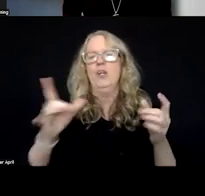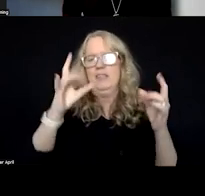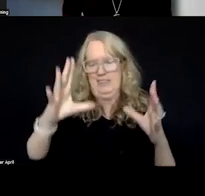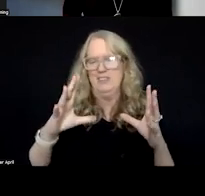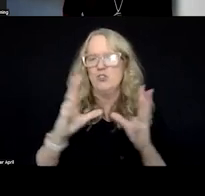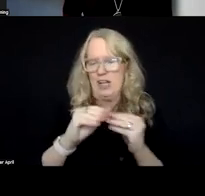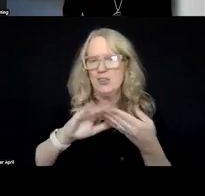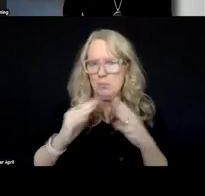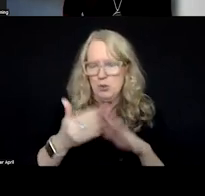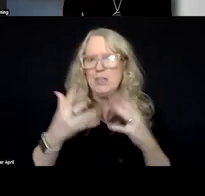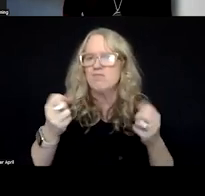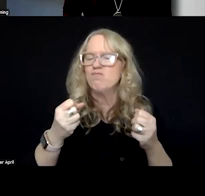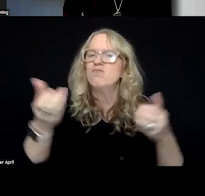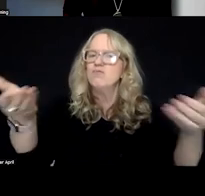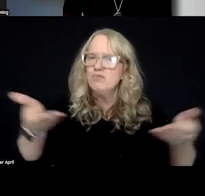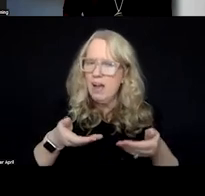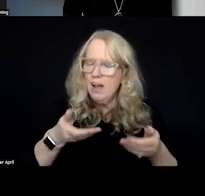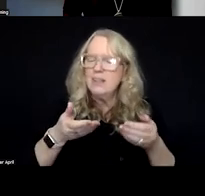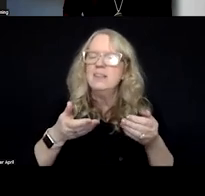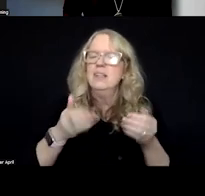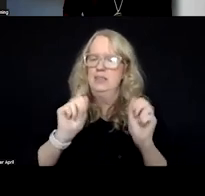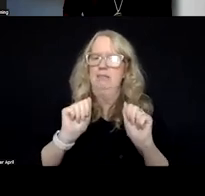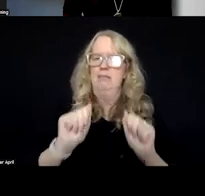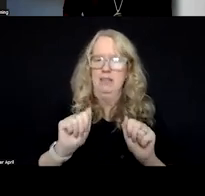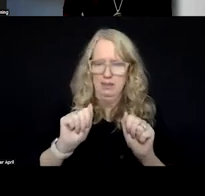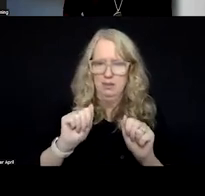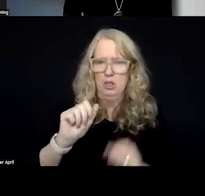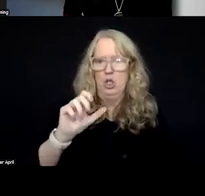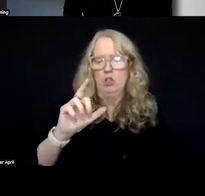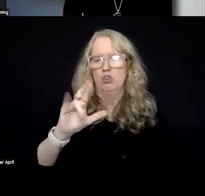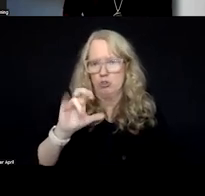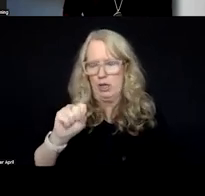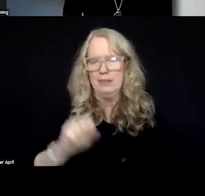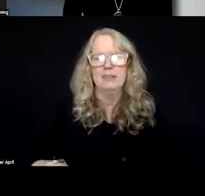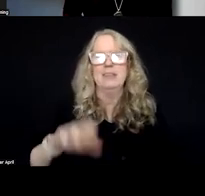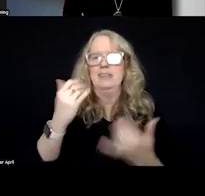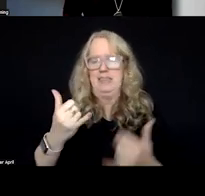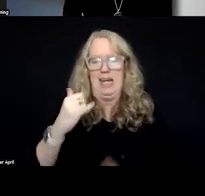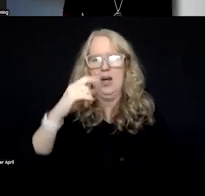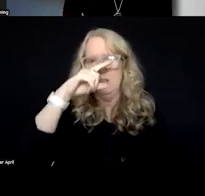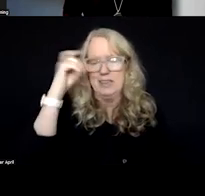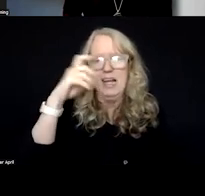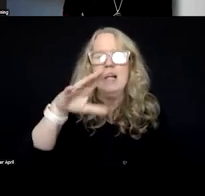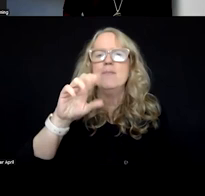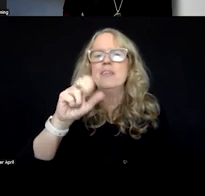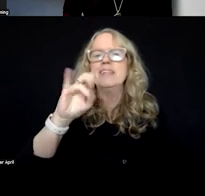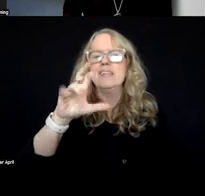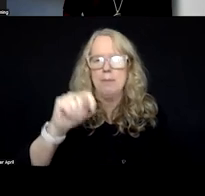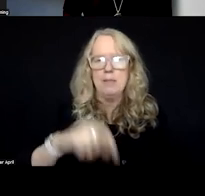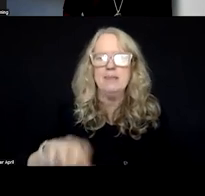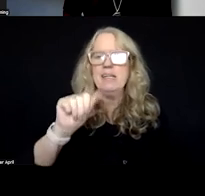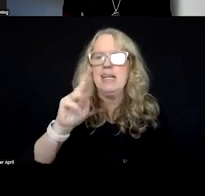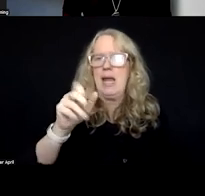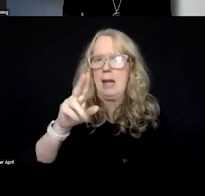You are invited to join the crisis. Now global summit in Amsterdam, June 29th through 30th,